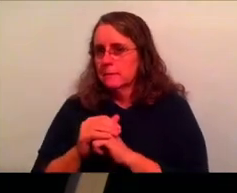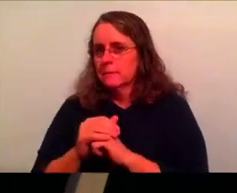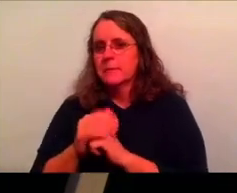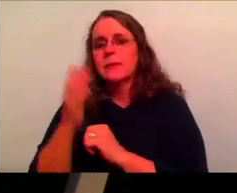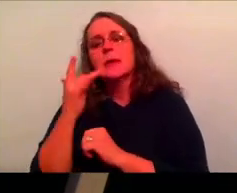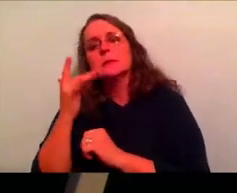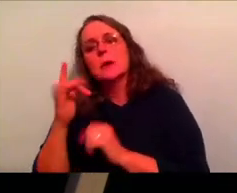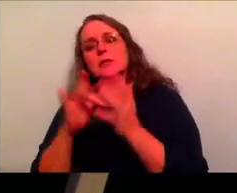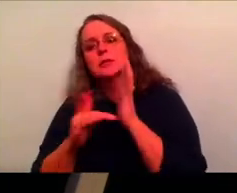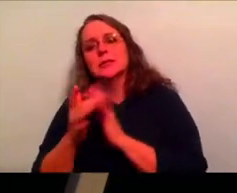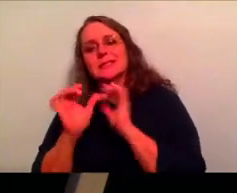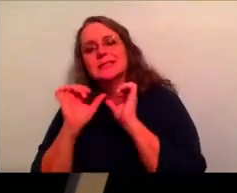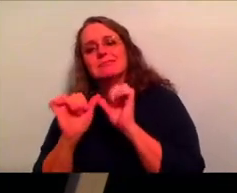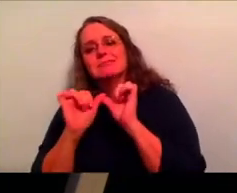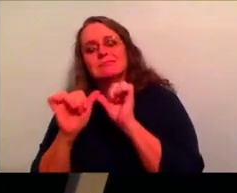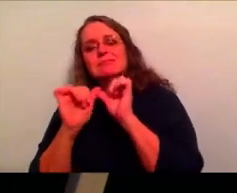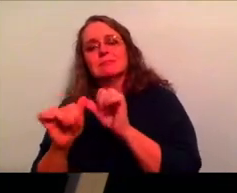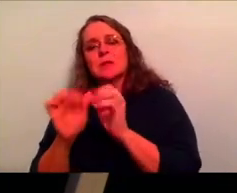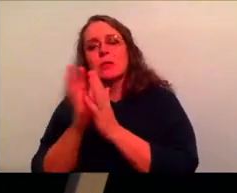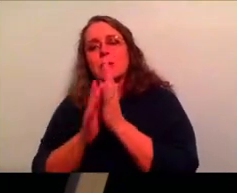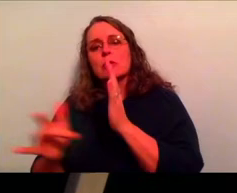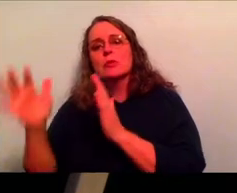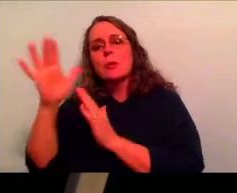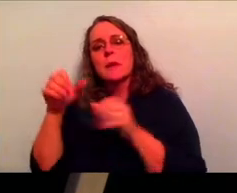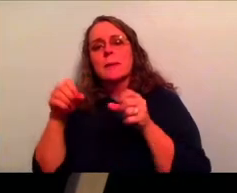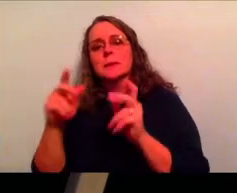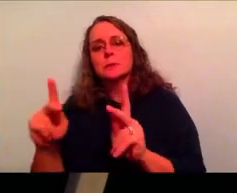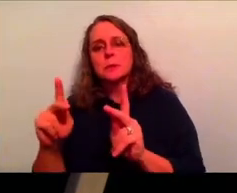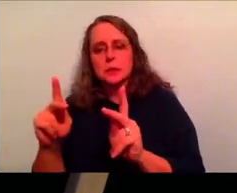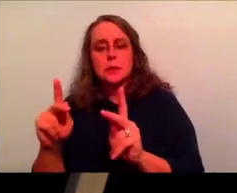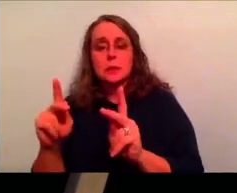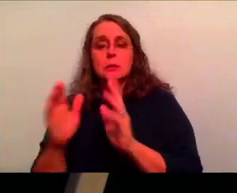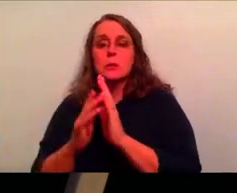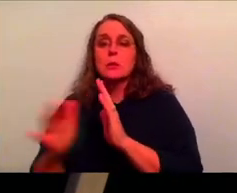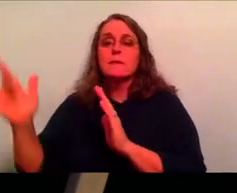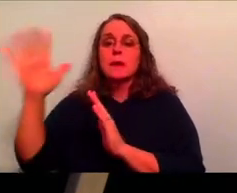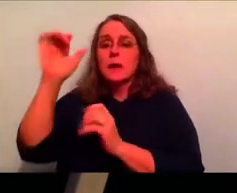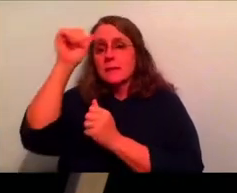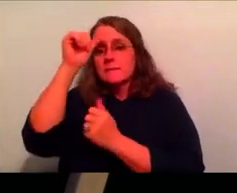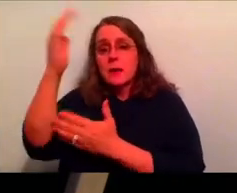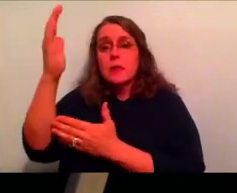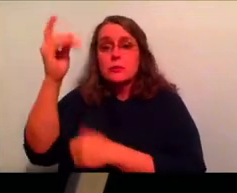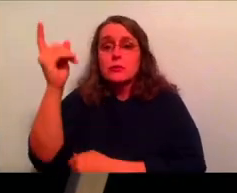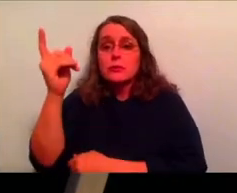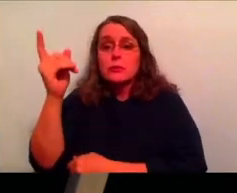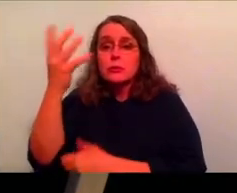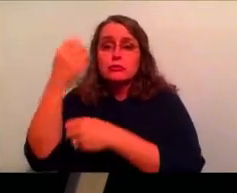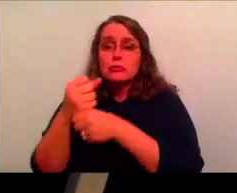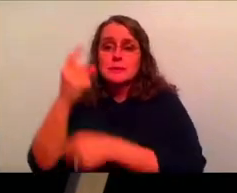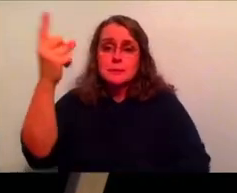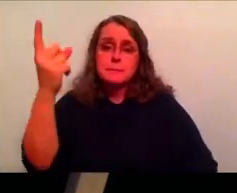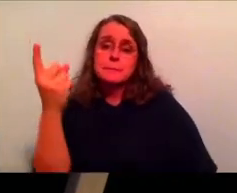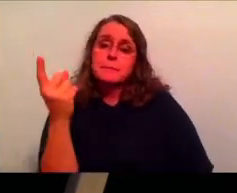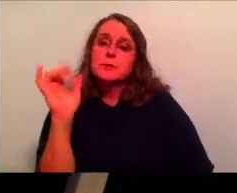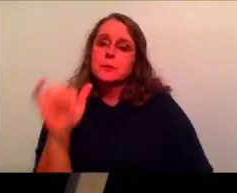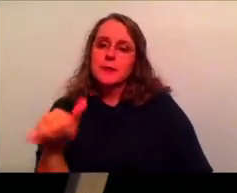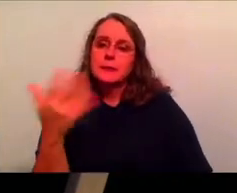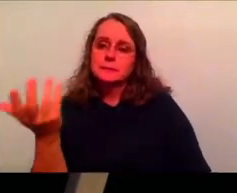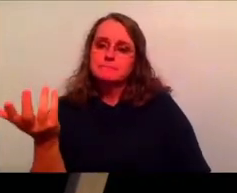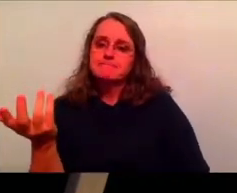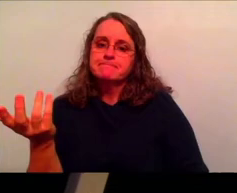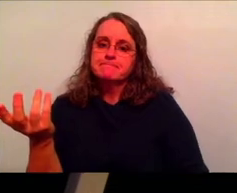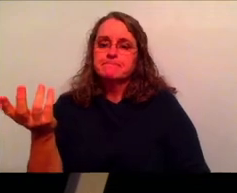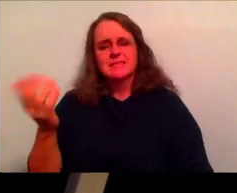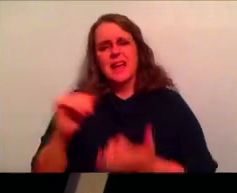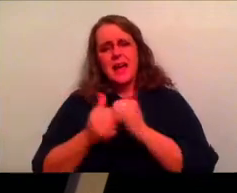moving forward was the glory to the opportunity to glorify the father and to trust him. And so that, that, that is what Jesus reveals to us. How do we,